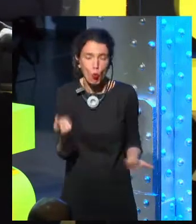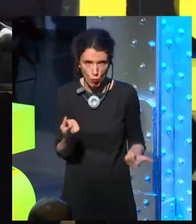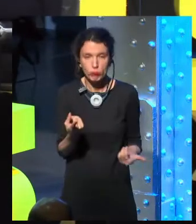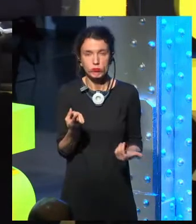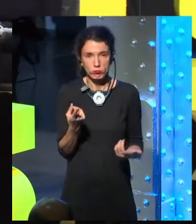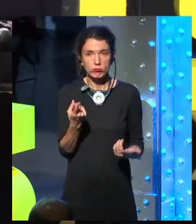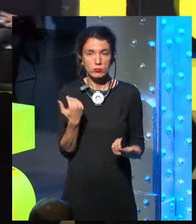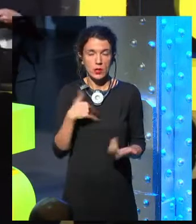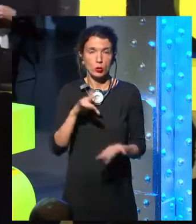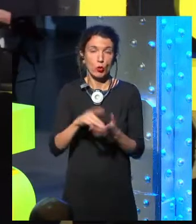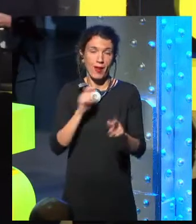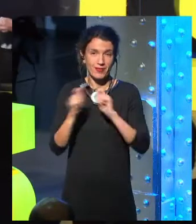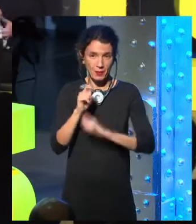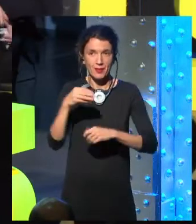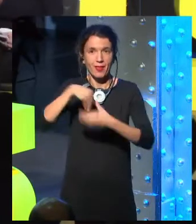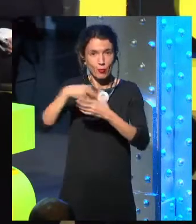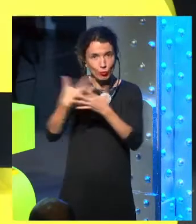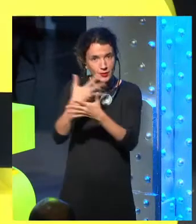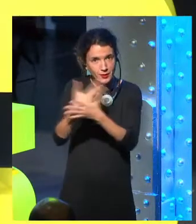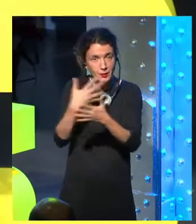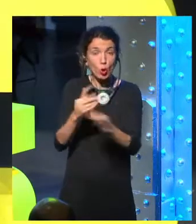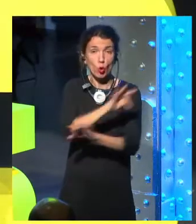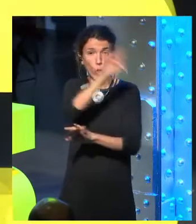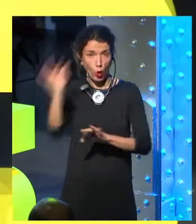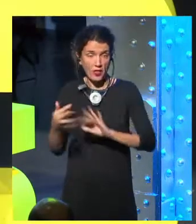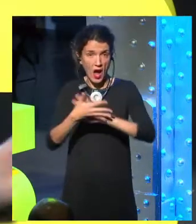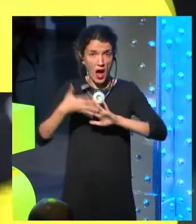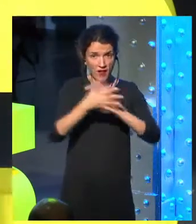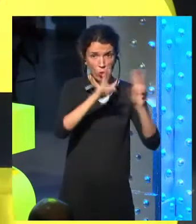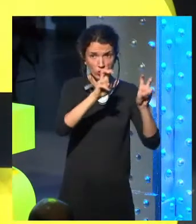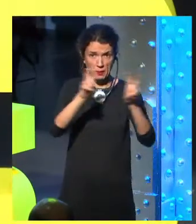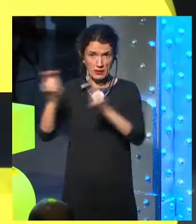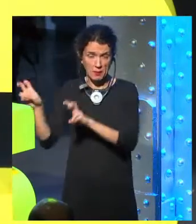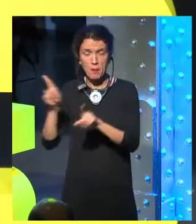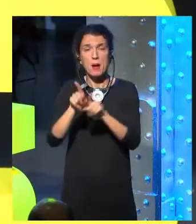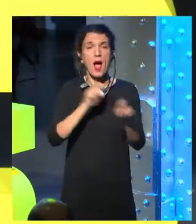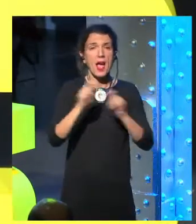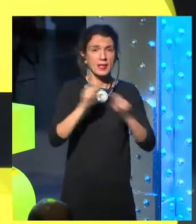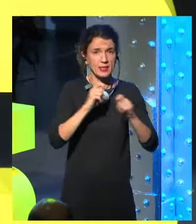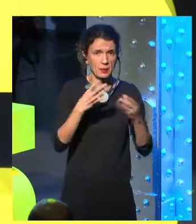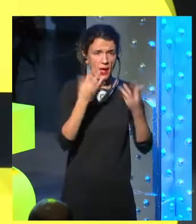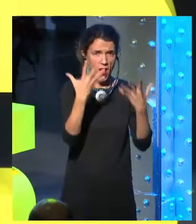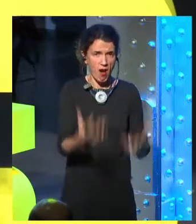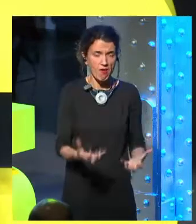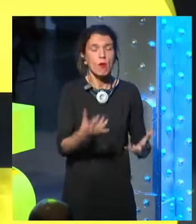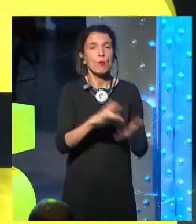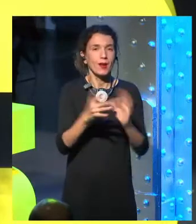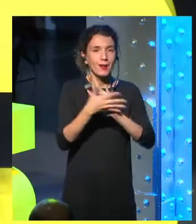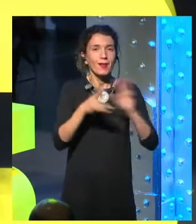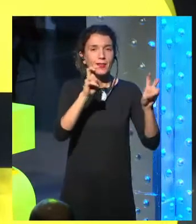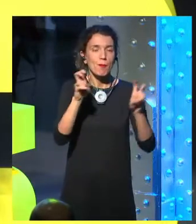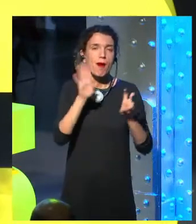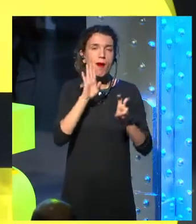other. This is something that we have spoken about during the interview, and we have been speaking about this for all day long during